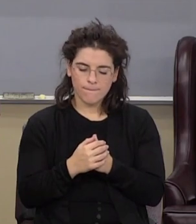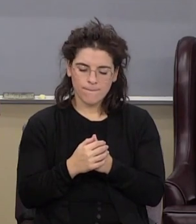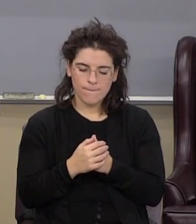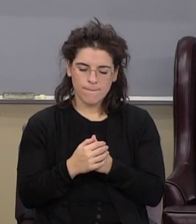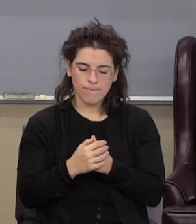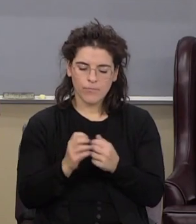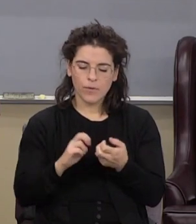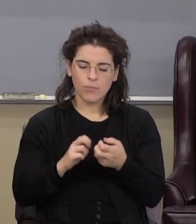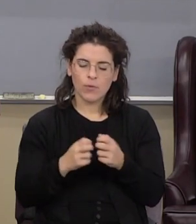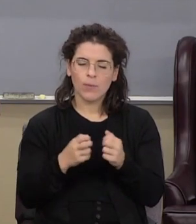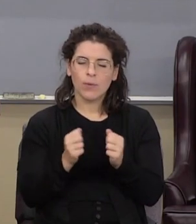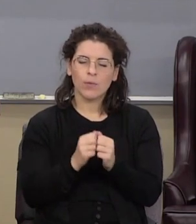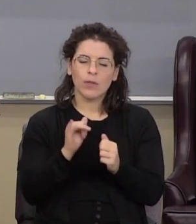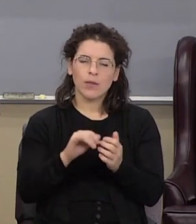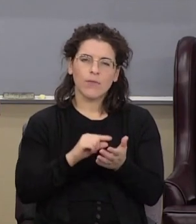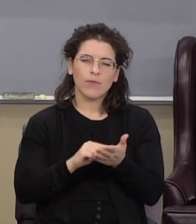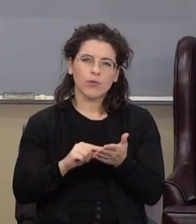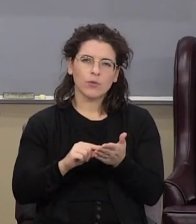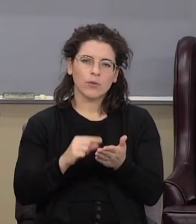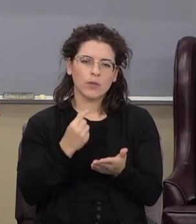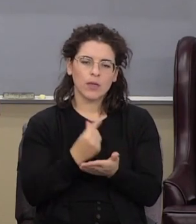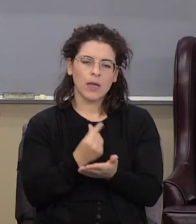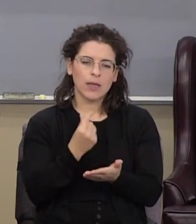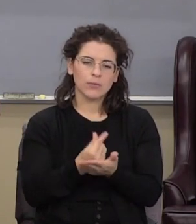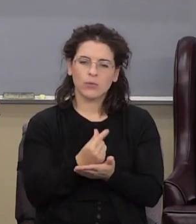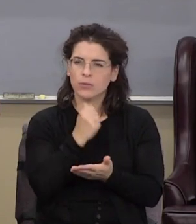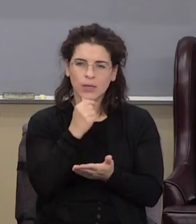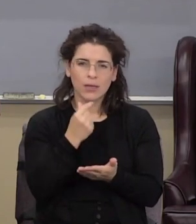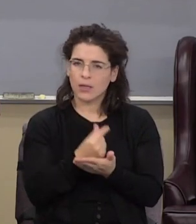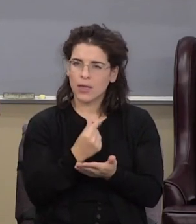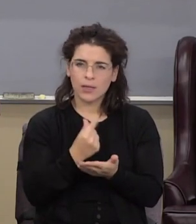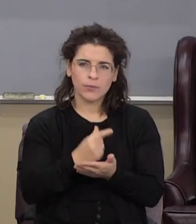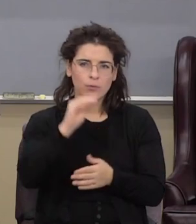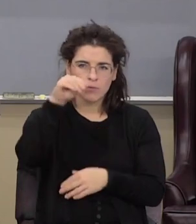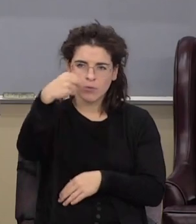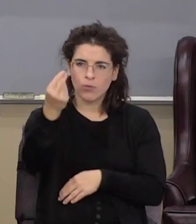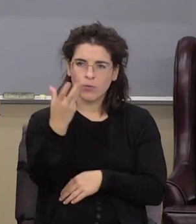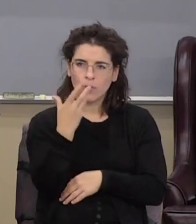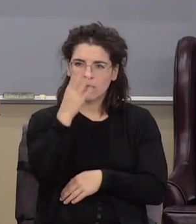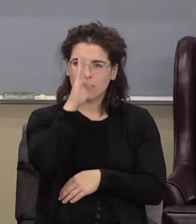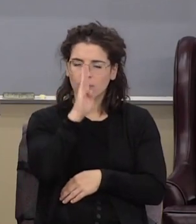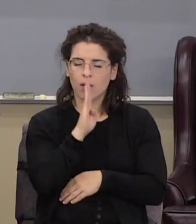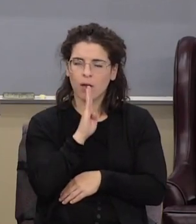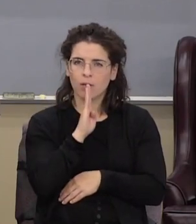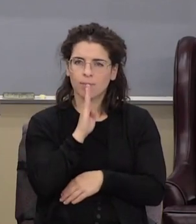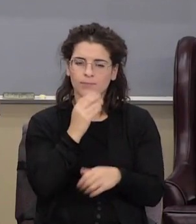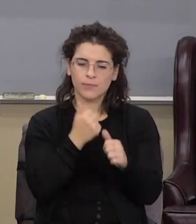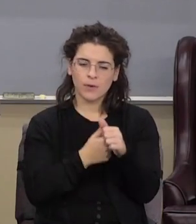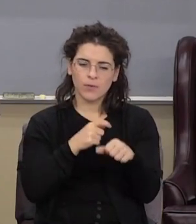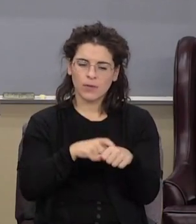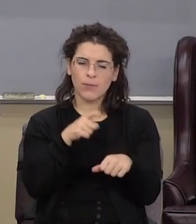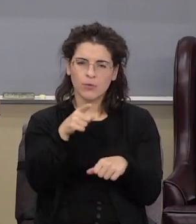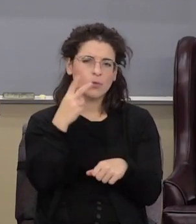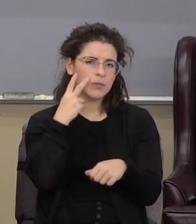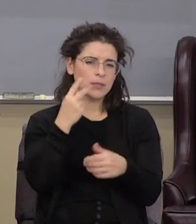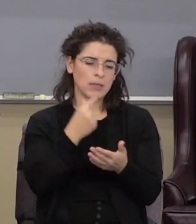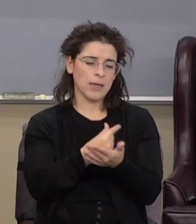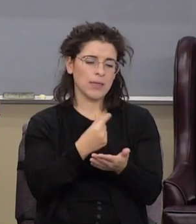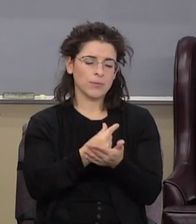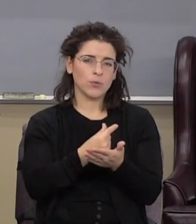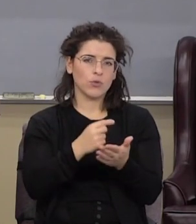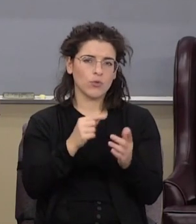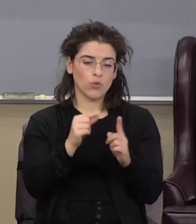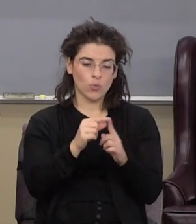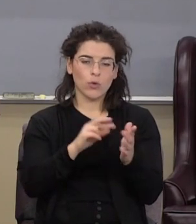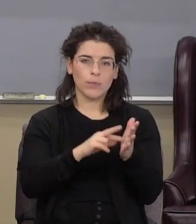The problem with that verse is the gospel isn't the gospel of the grace of God. Every time you see gospel in the Bible, the word means good